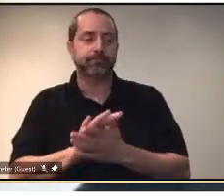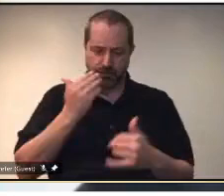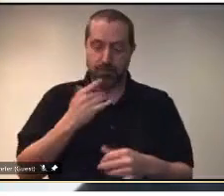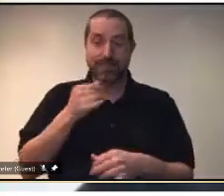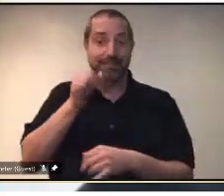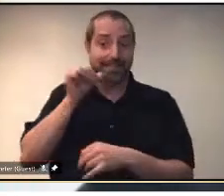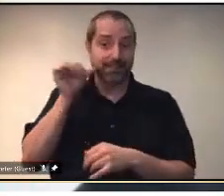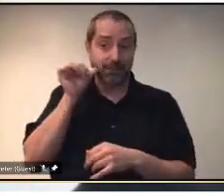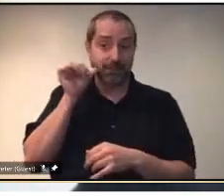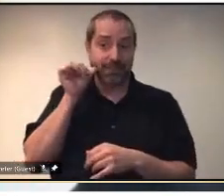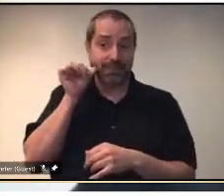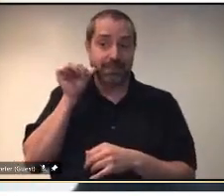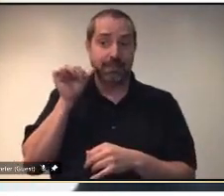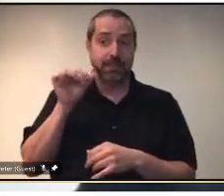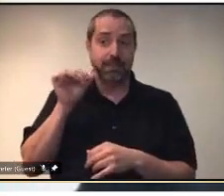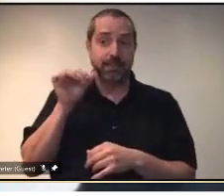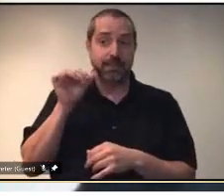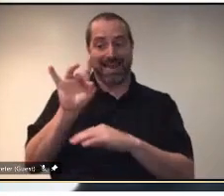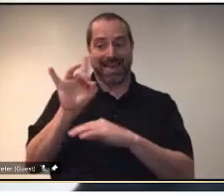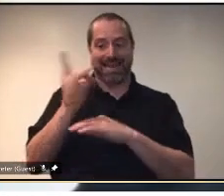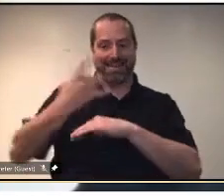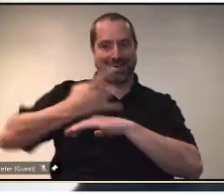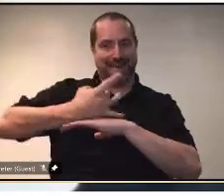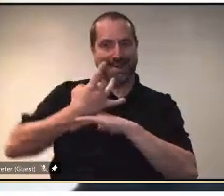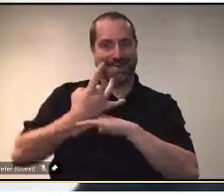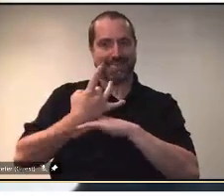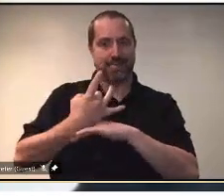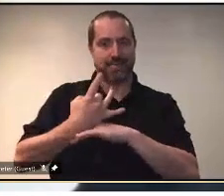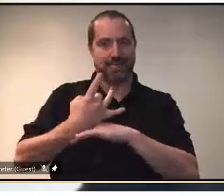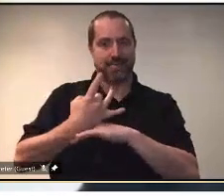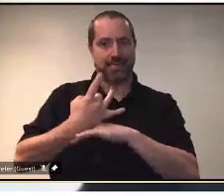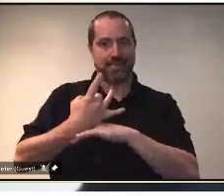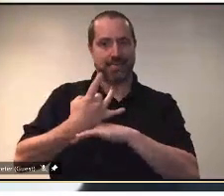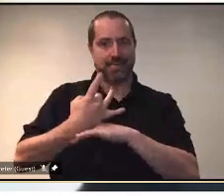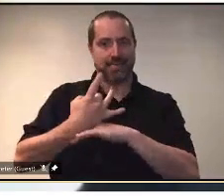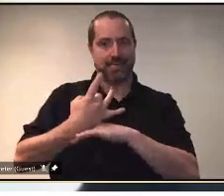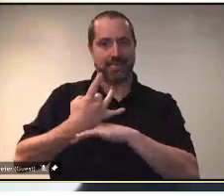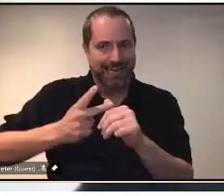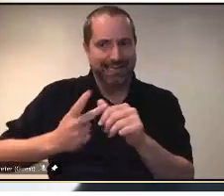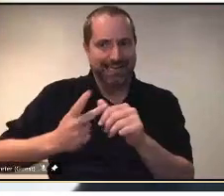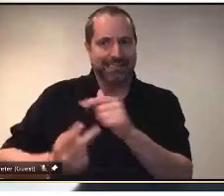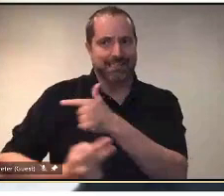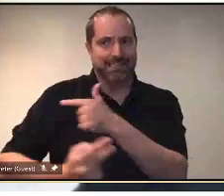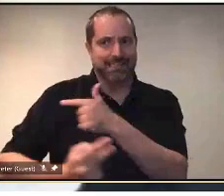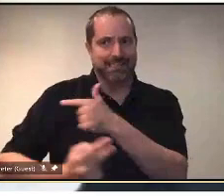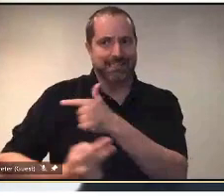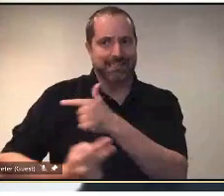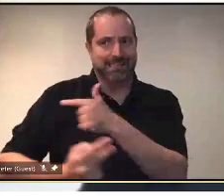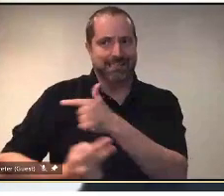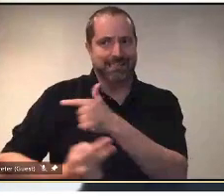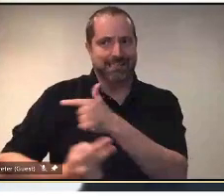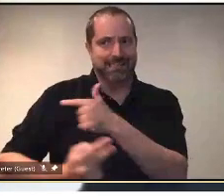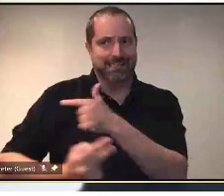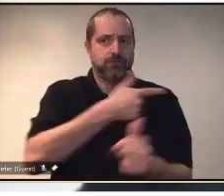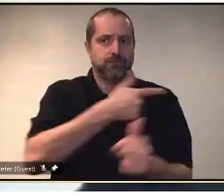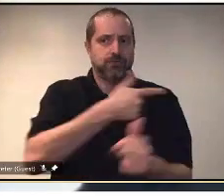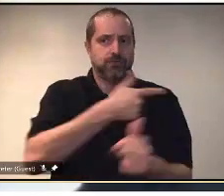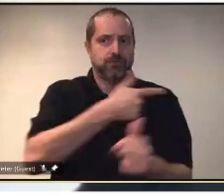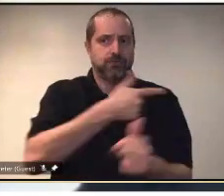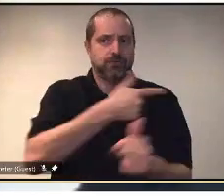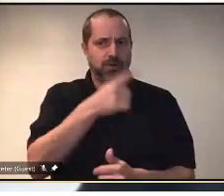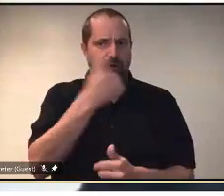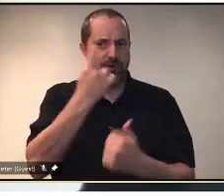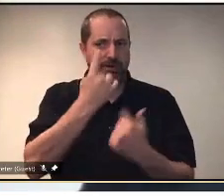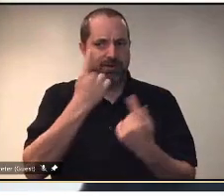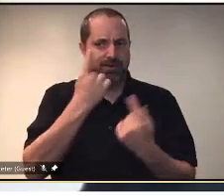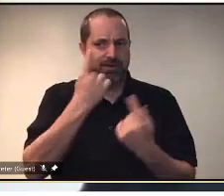with more second doses happening than first doses. So I'm just wondering if that's a concern like that people are not getting their